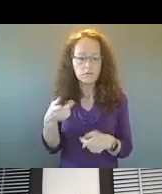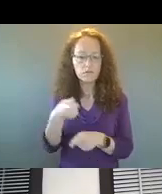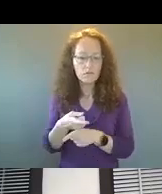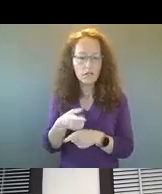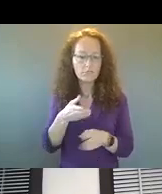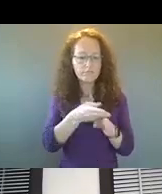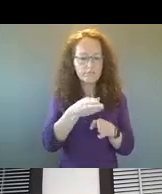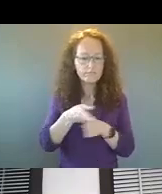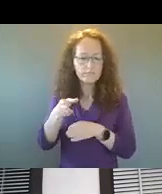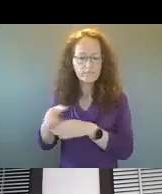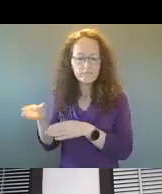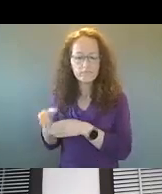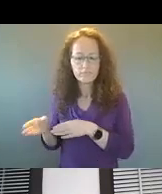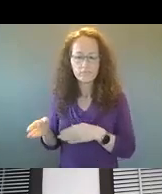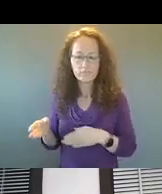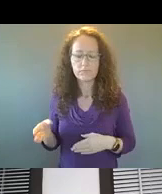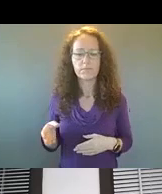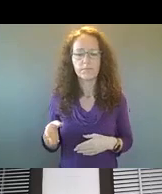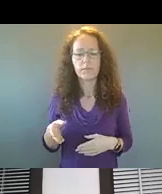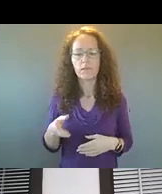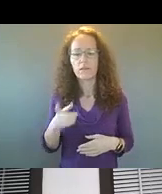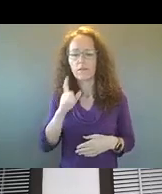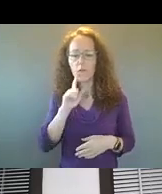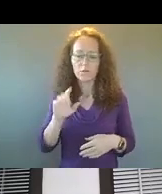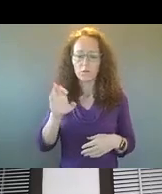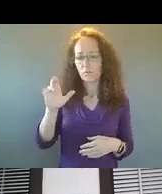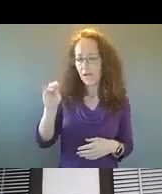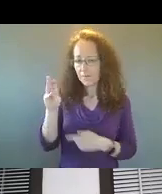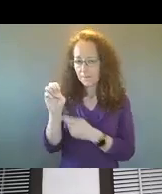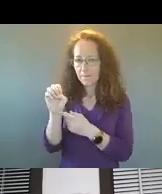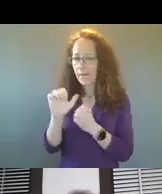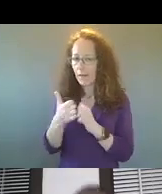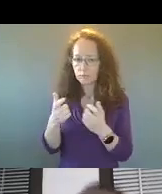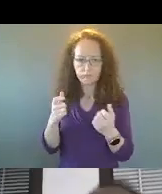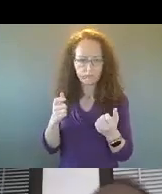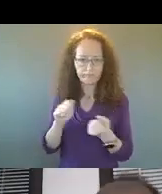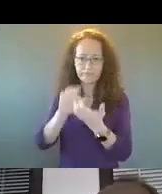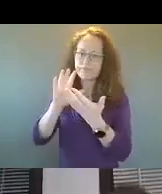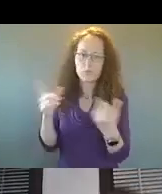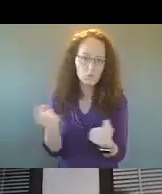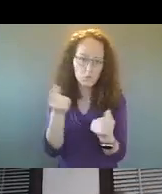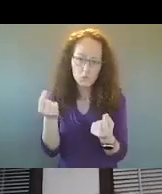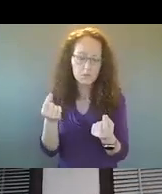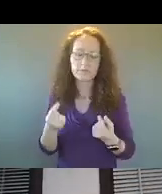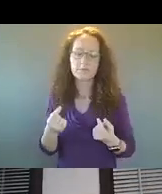about addressing these crimes. Uh, and we've also engaged, um, um, some other resources to assist with us,